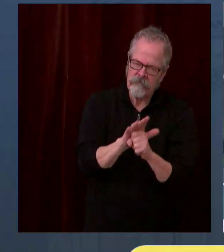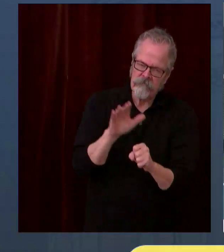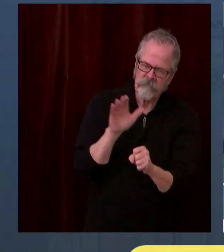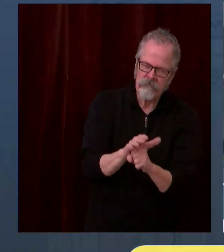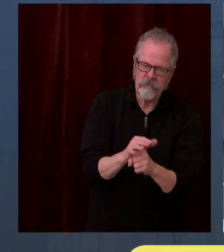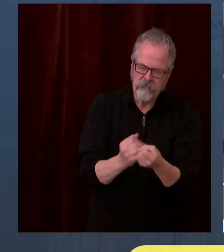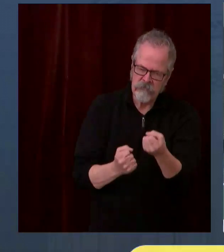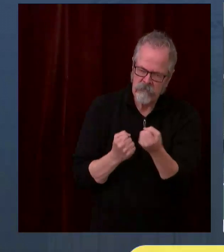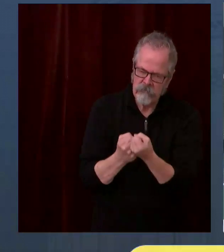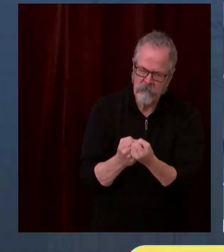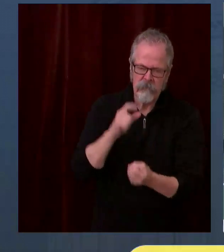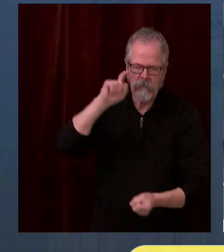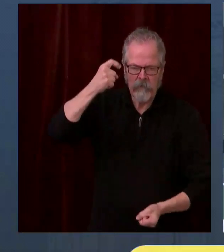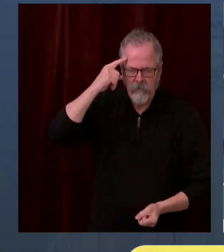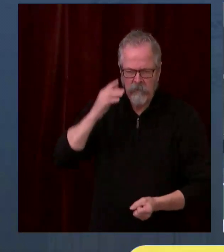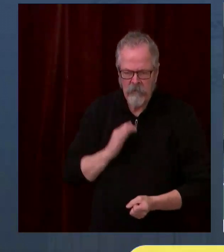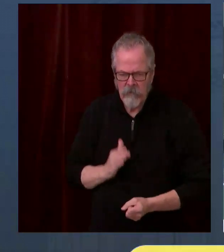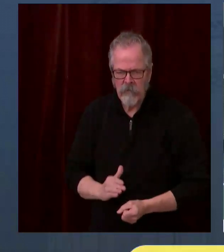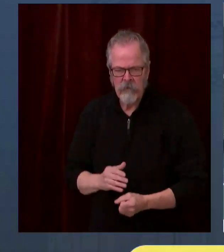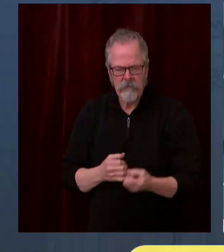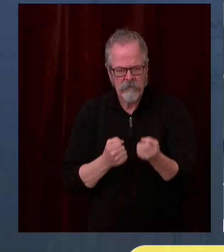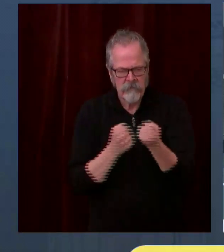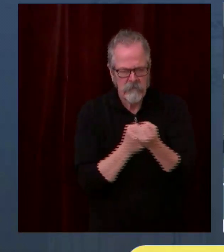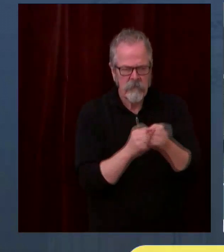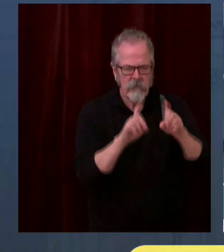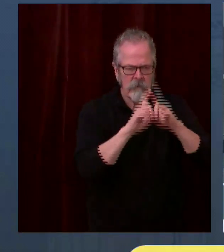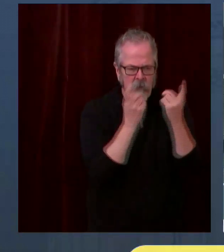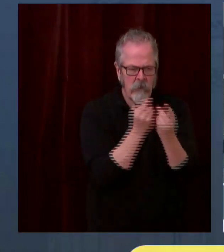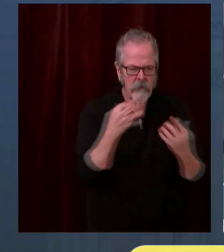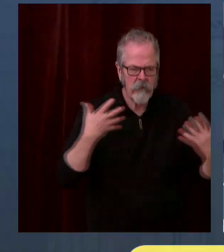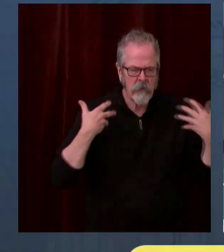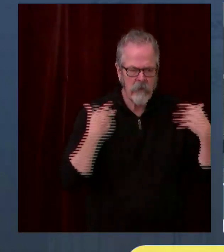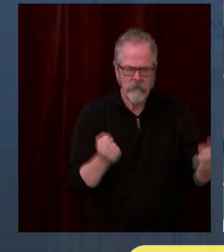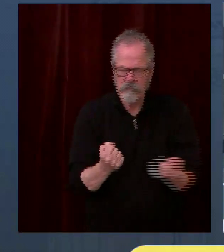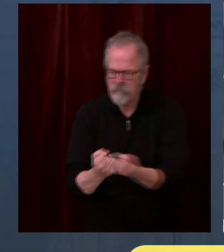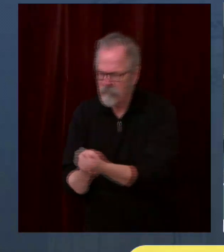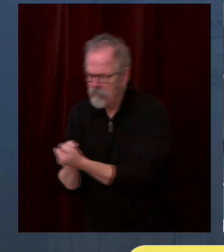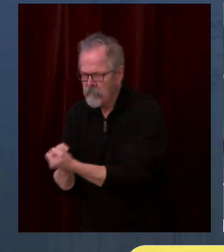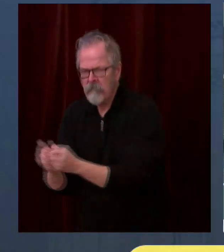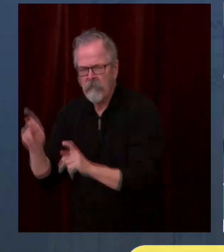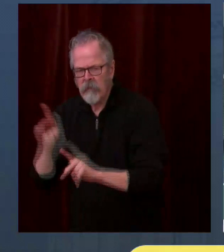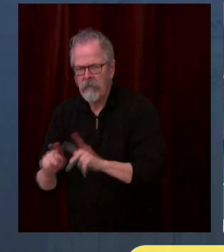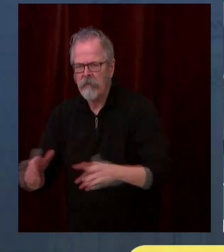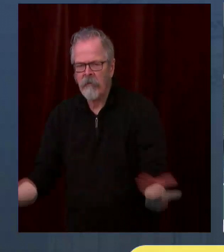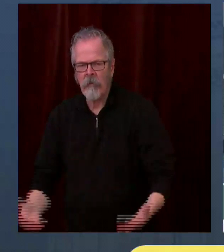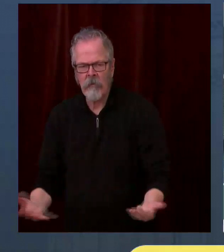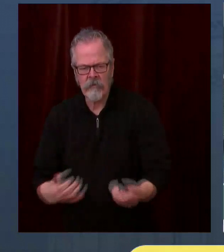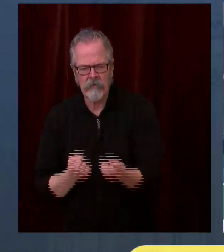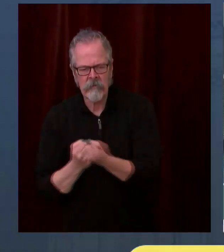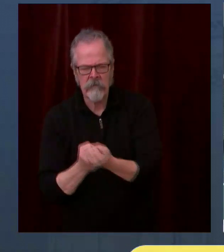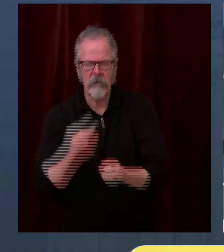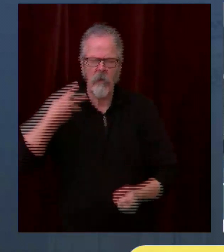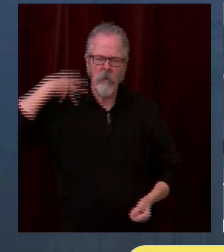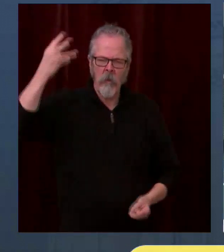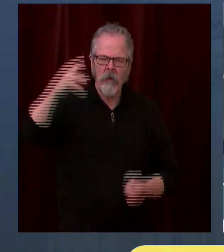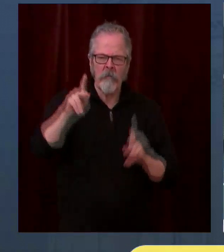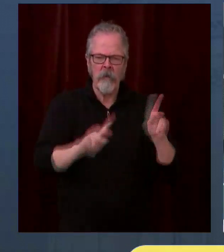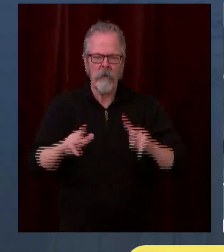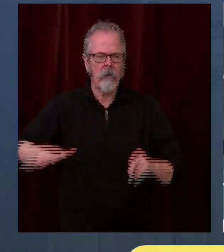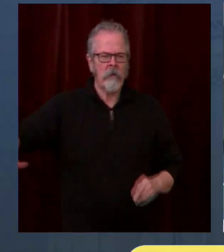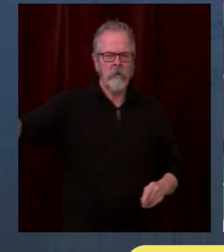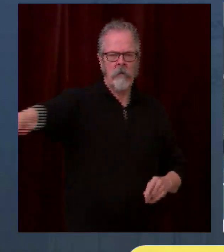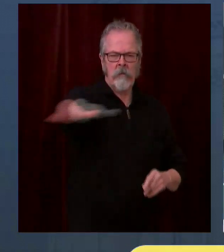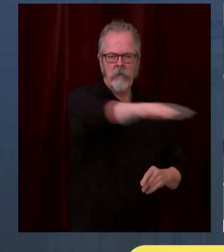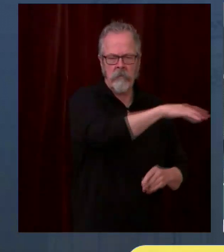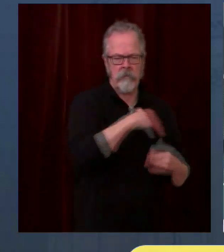of Washington state to push this goal. Together with others, we have confidence that